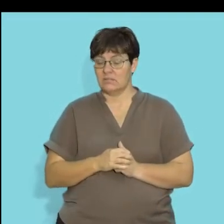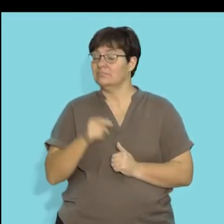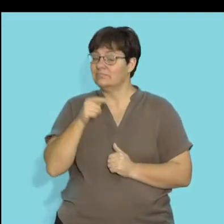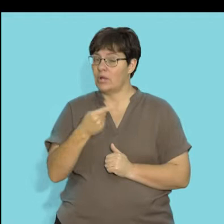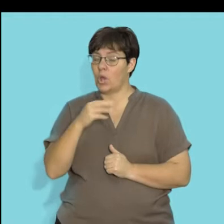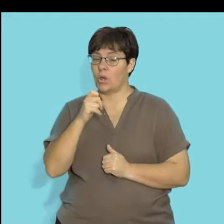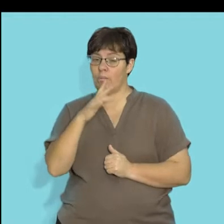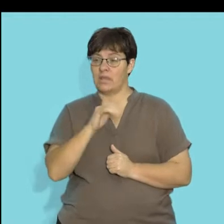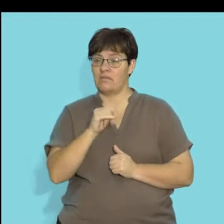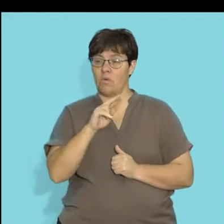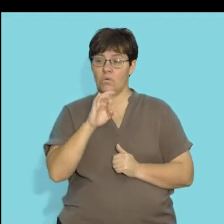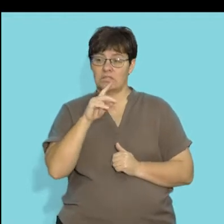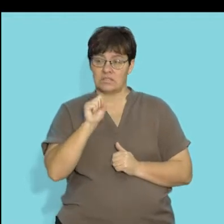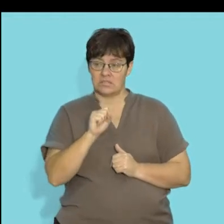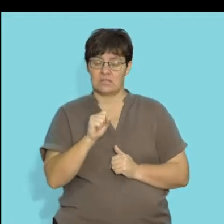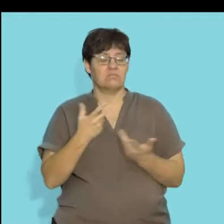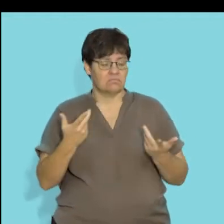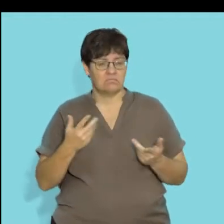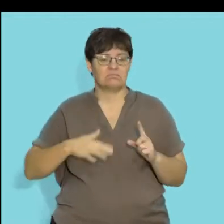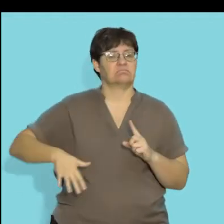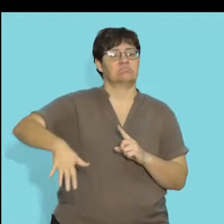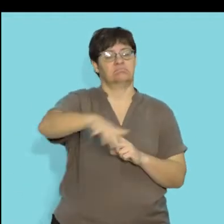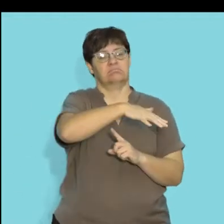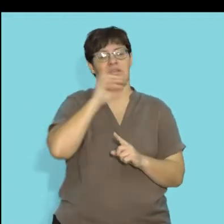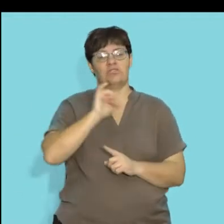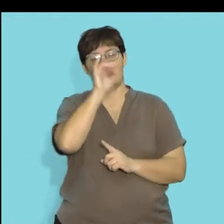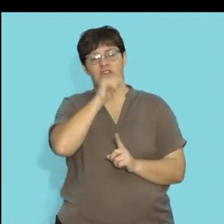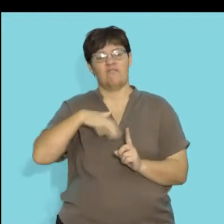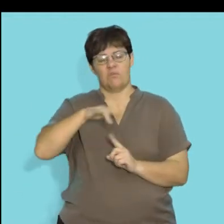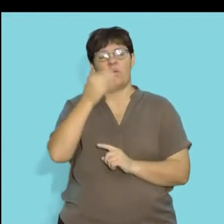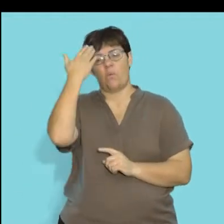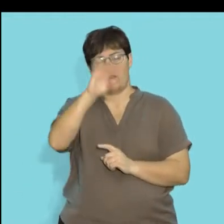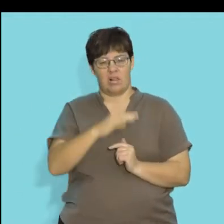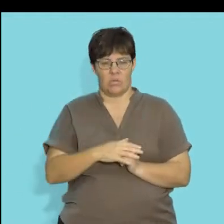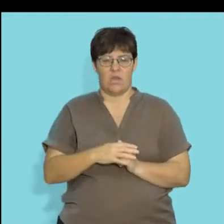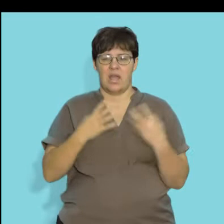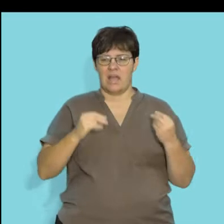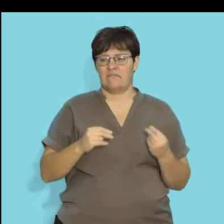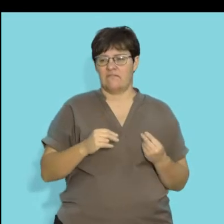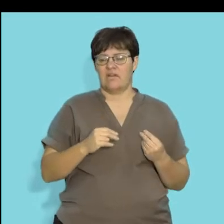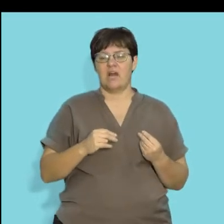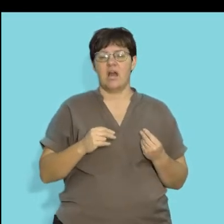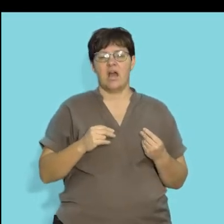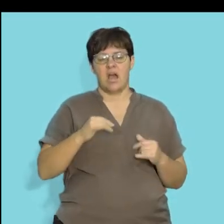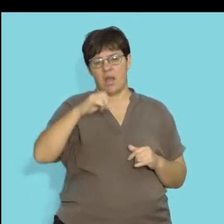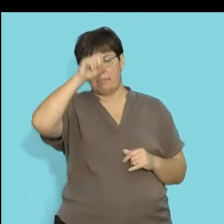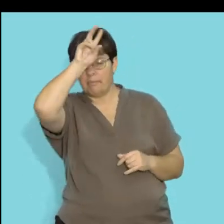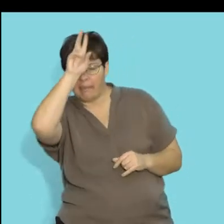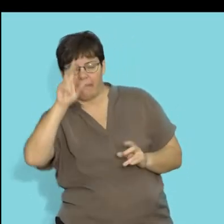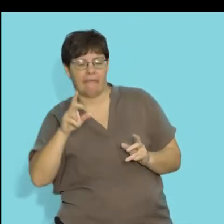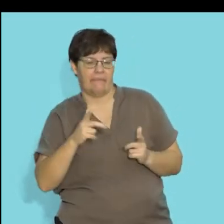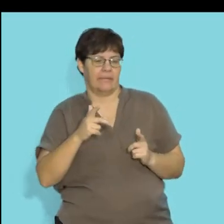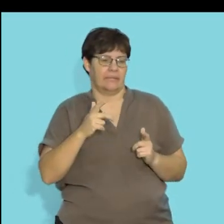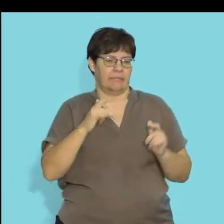So, our herbivores, generally we're living in the context of the South African environment. We know that we have your hooved animal, your